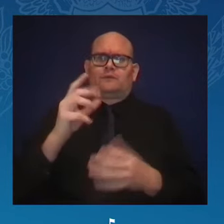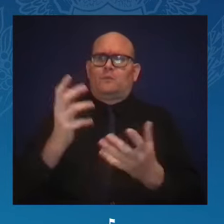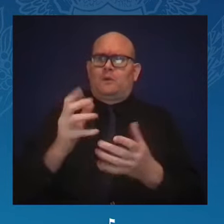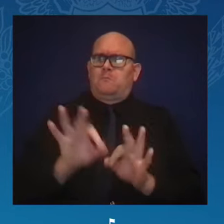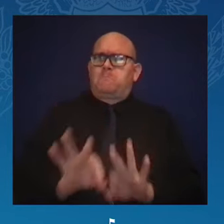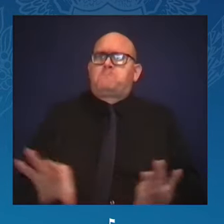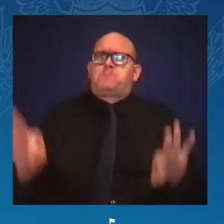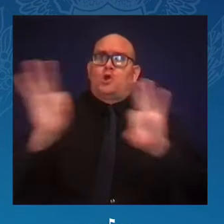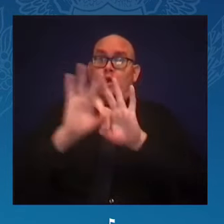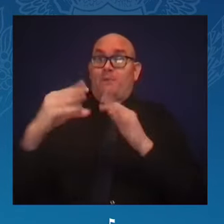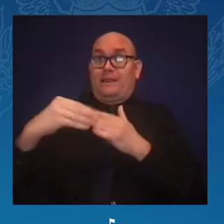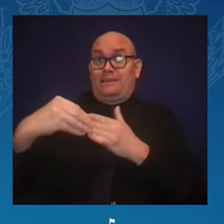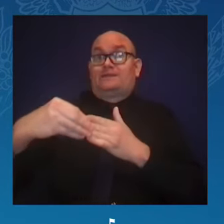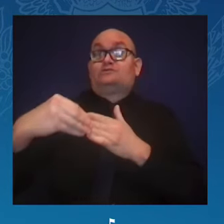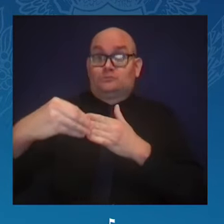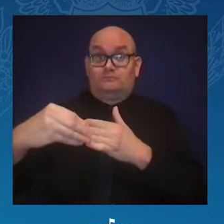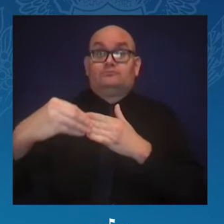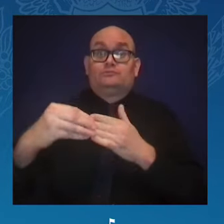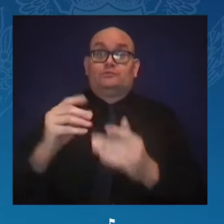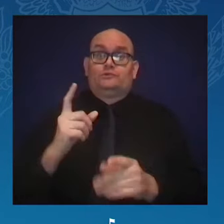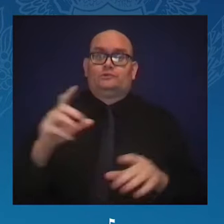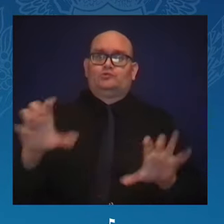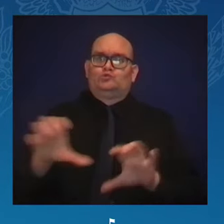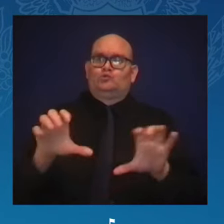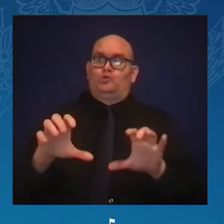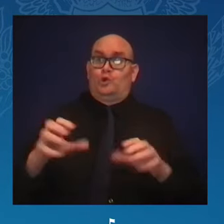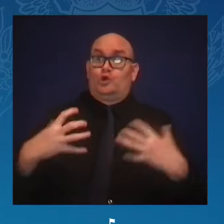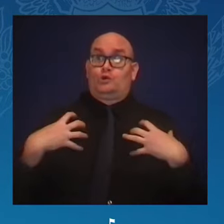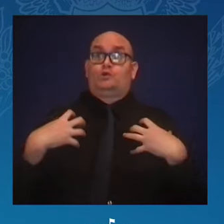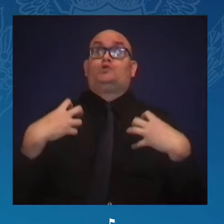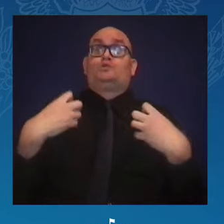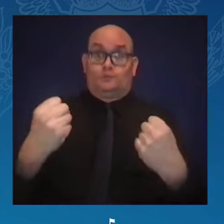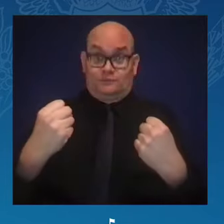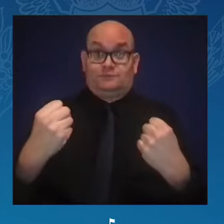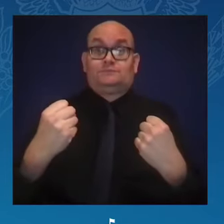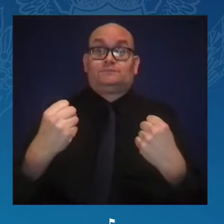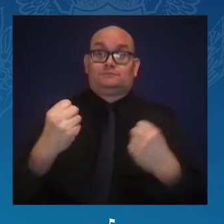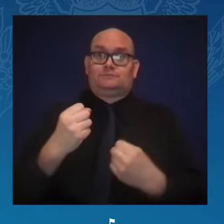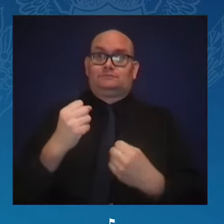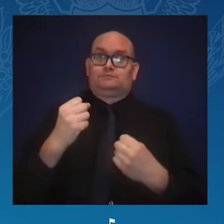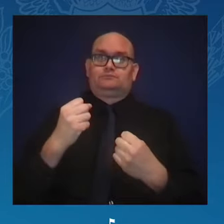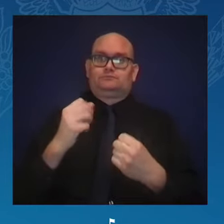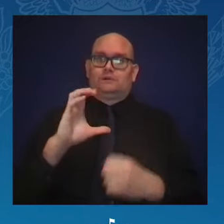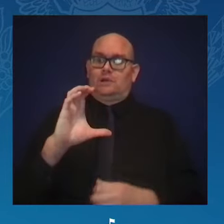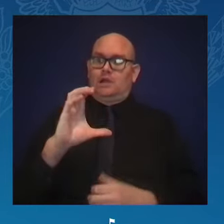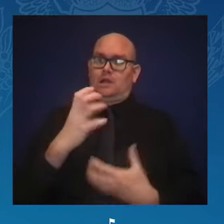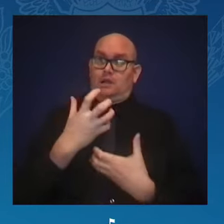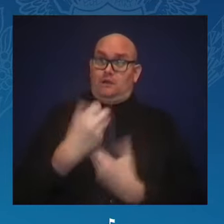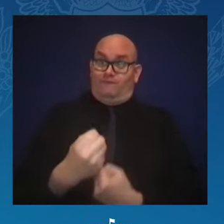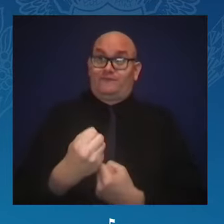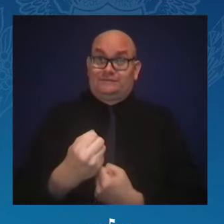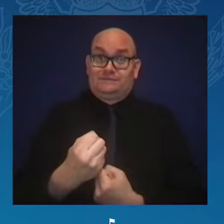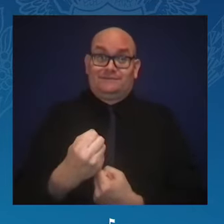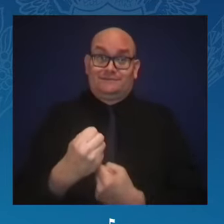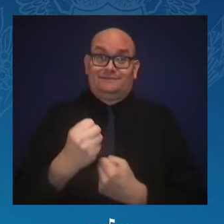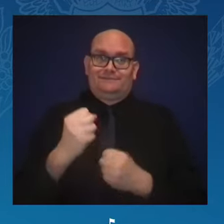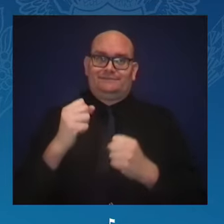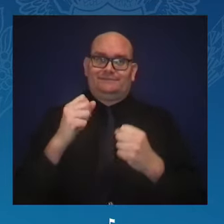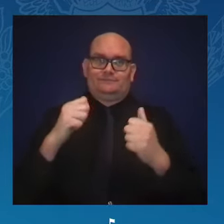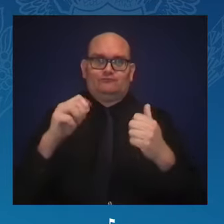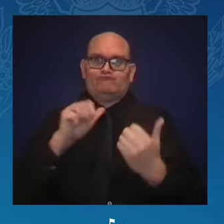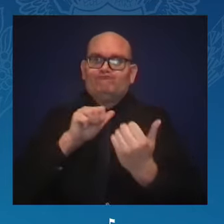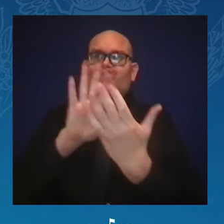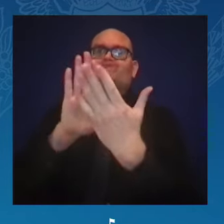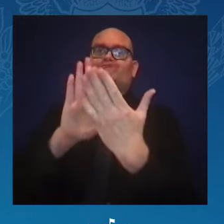Having the courage and conviction to confront the challenges we face, confront them head on,